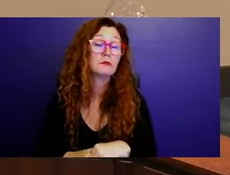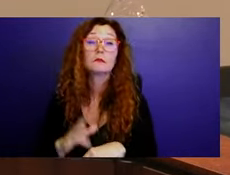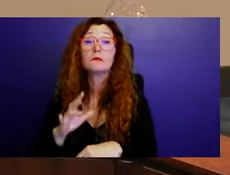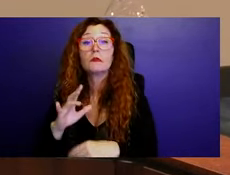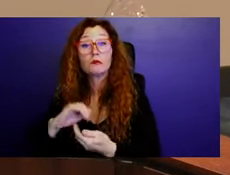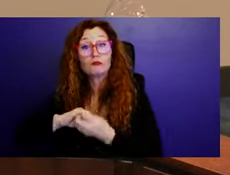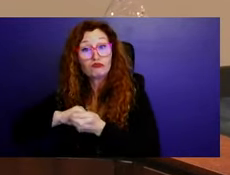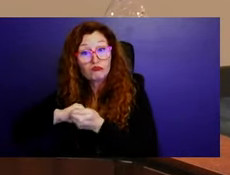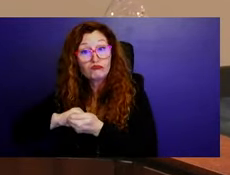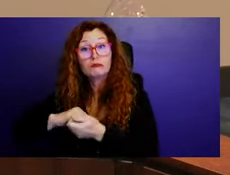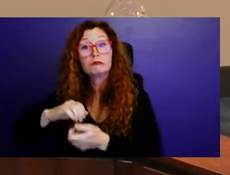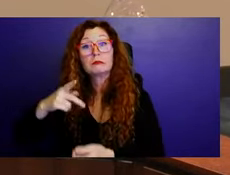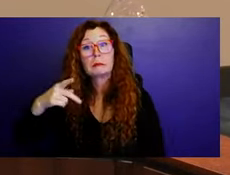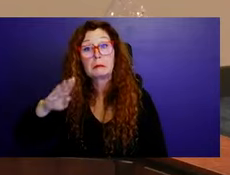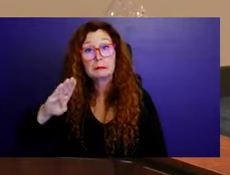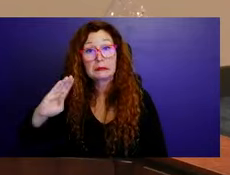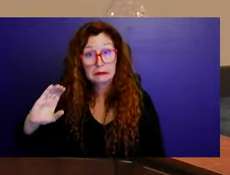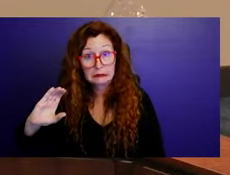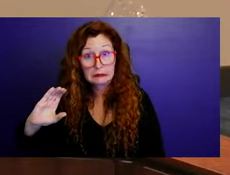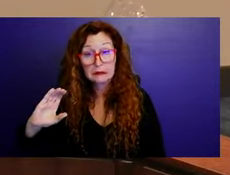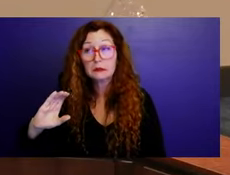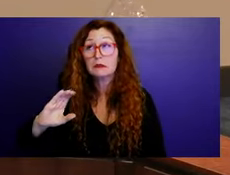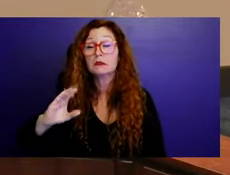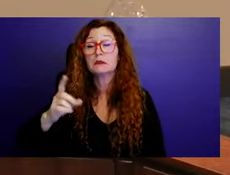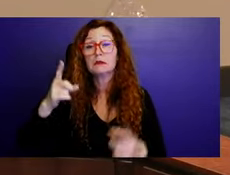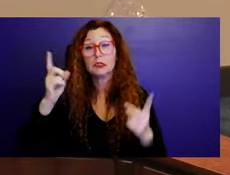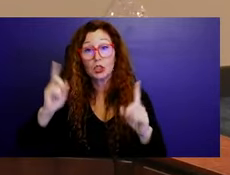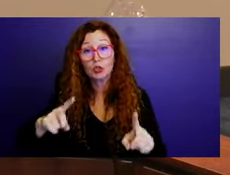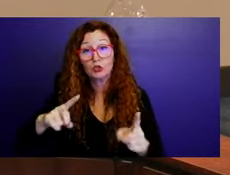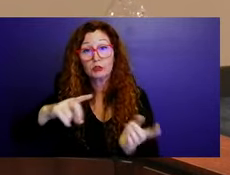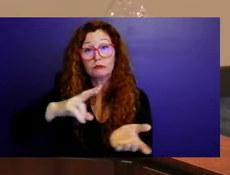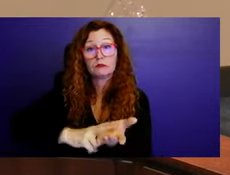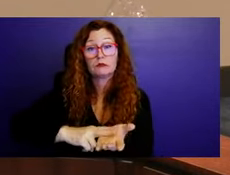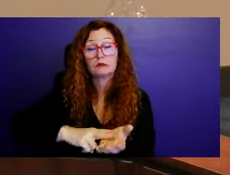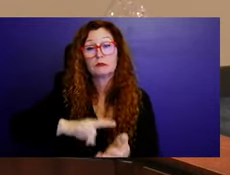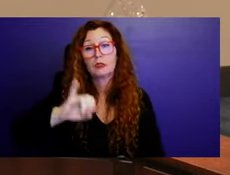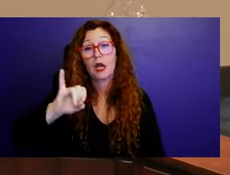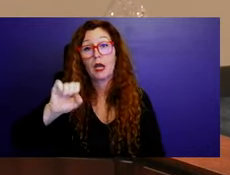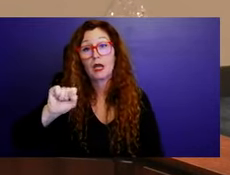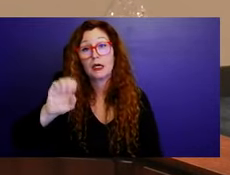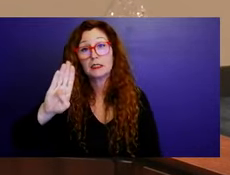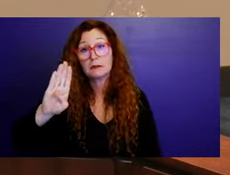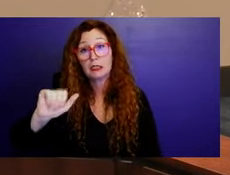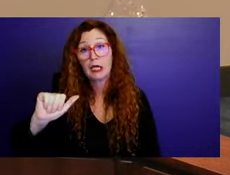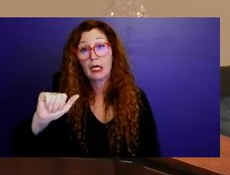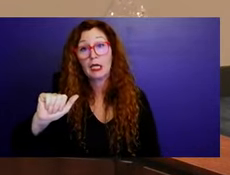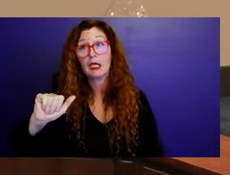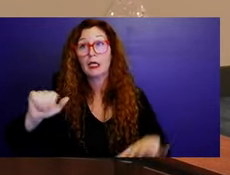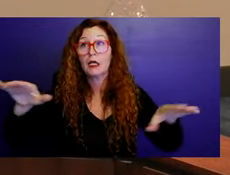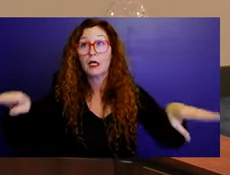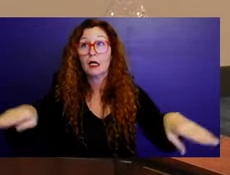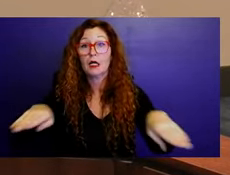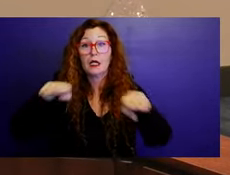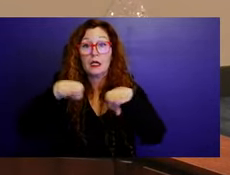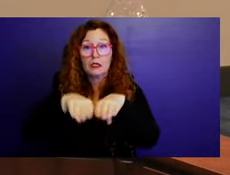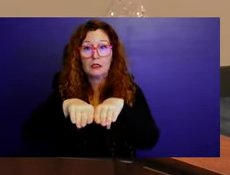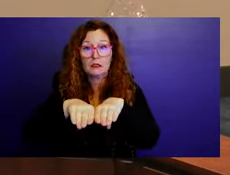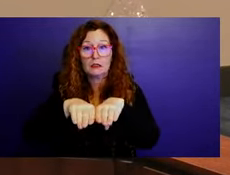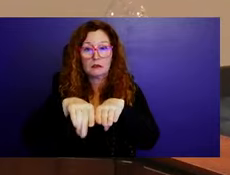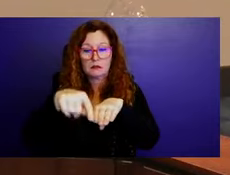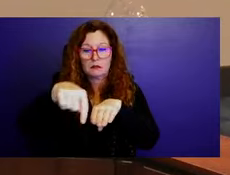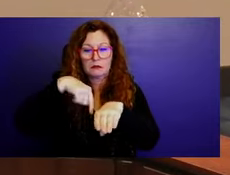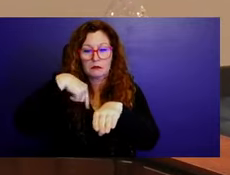enter into what's known as an ISBA. It's an interlocal service area boundary. Since we already are providing utilities,